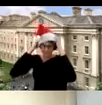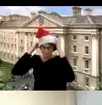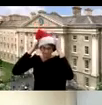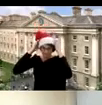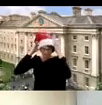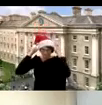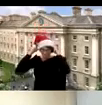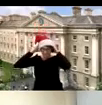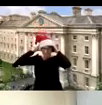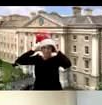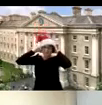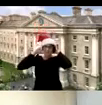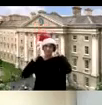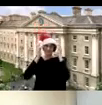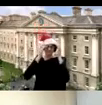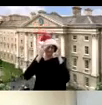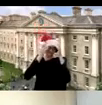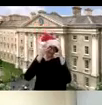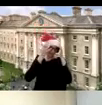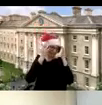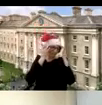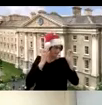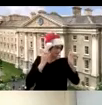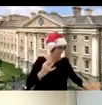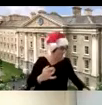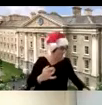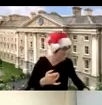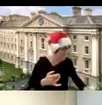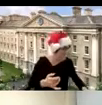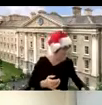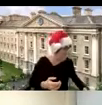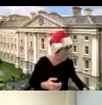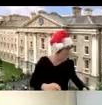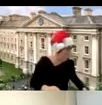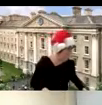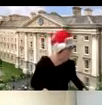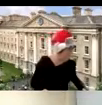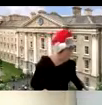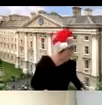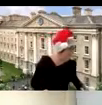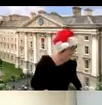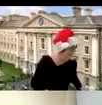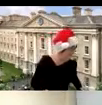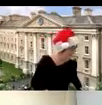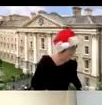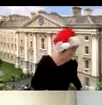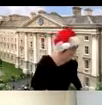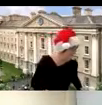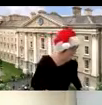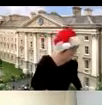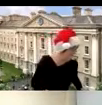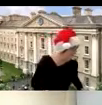um innovations on the on the internet on twitter on all kinds of things one of the